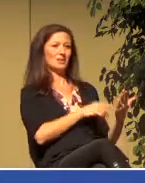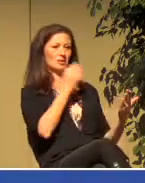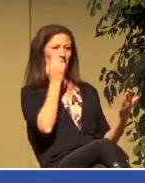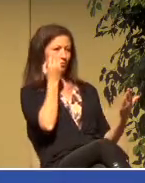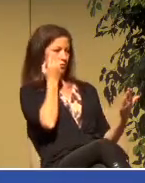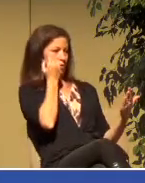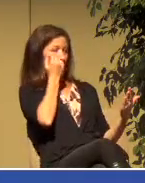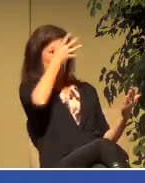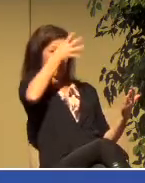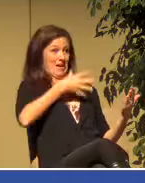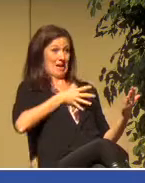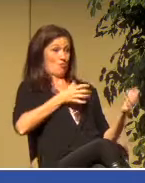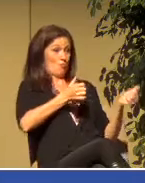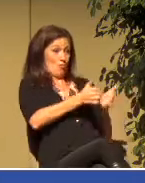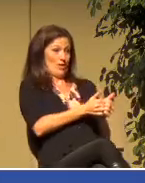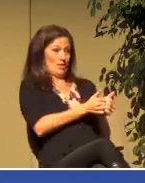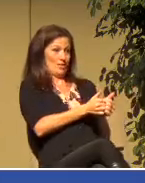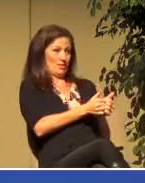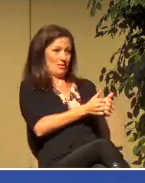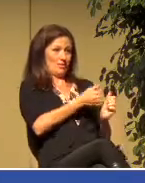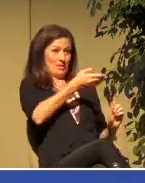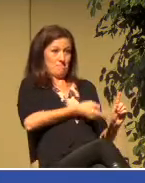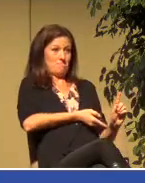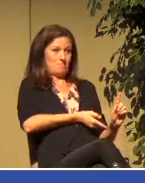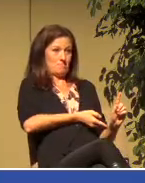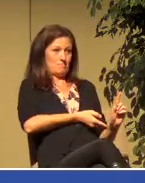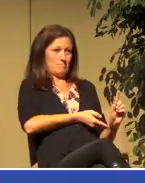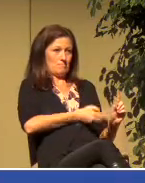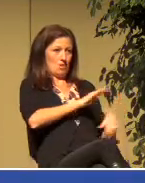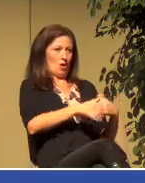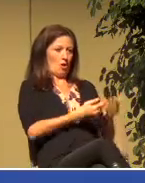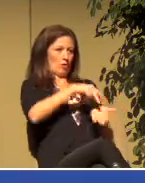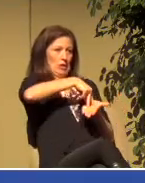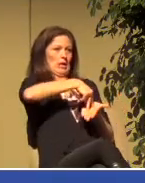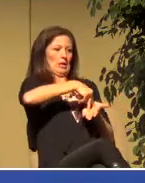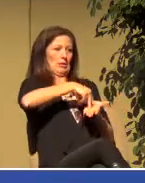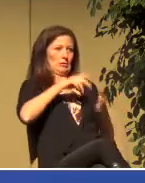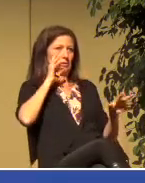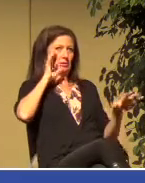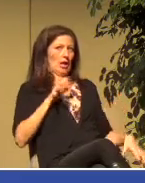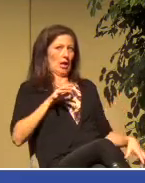traveling with Saul stood there speechless.